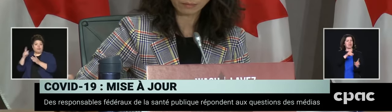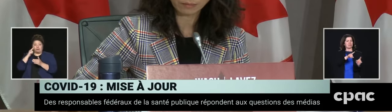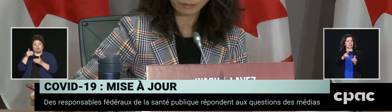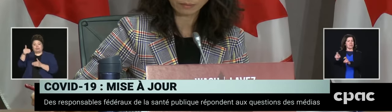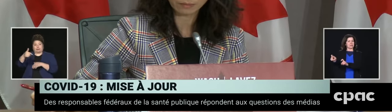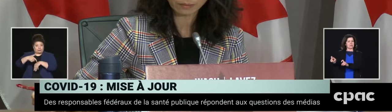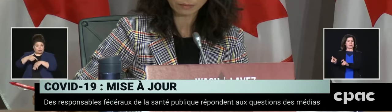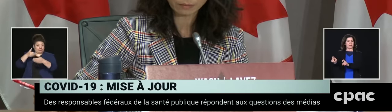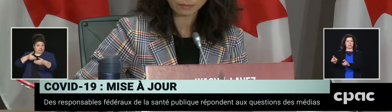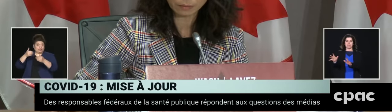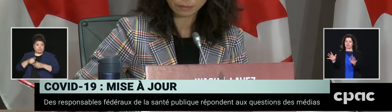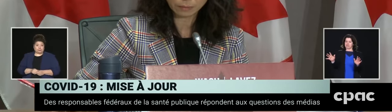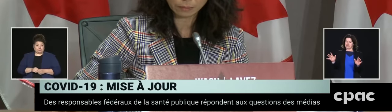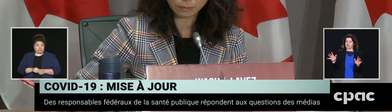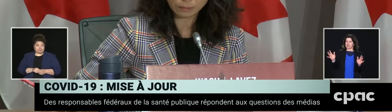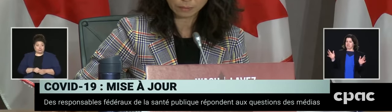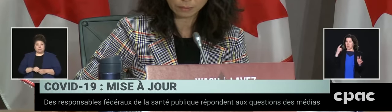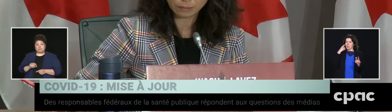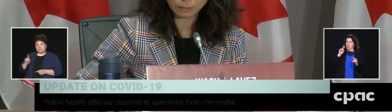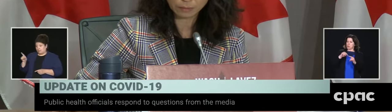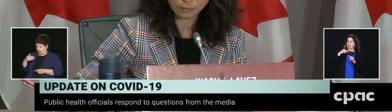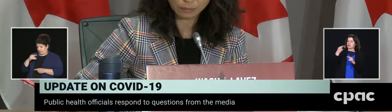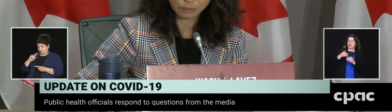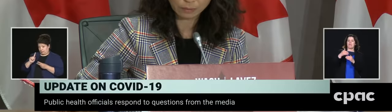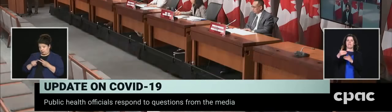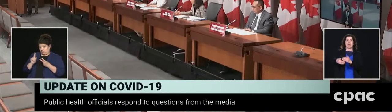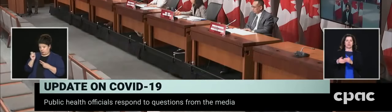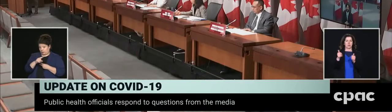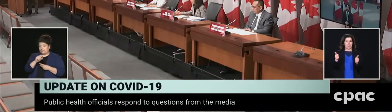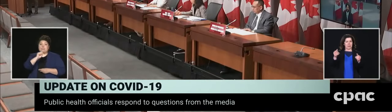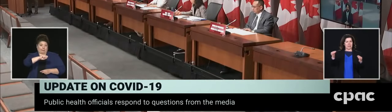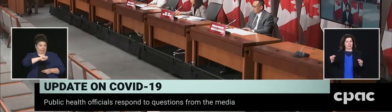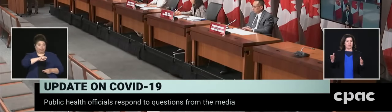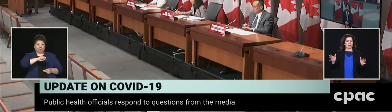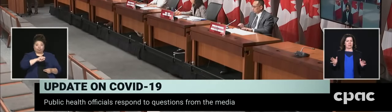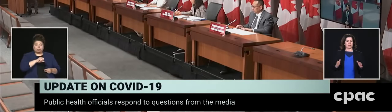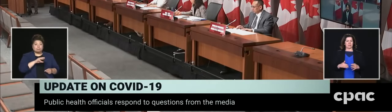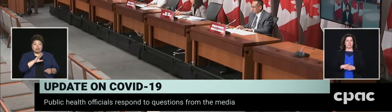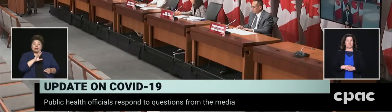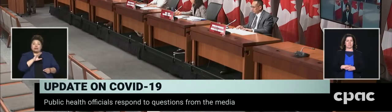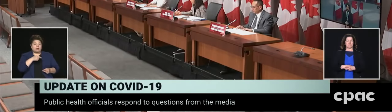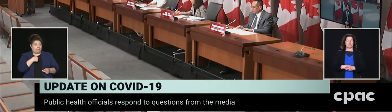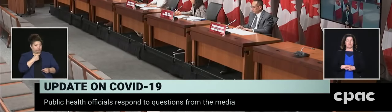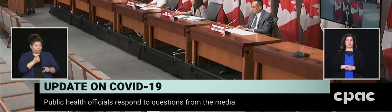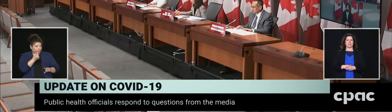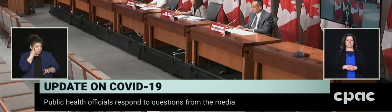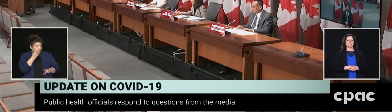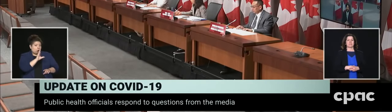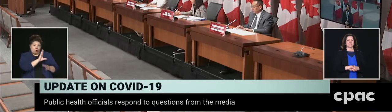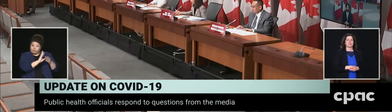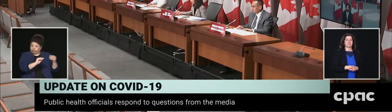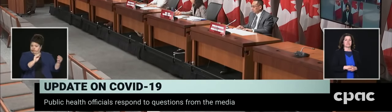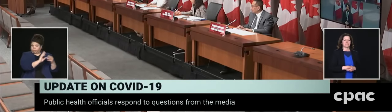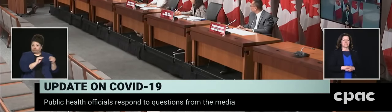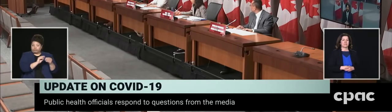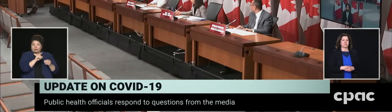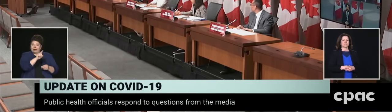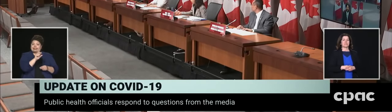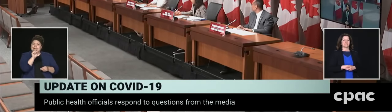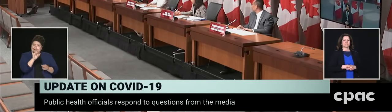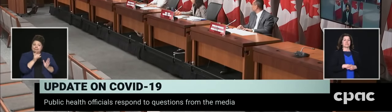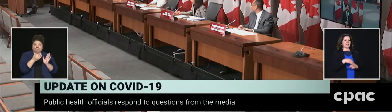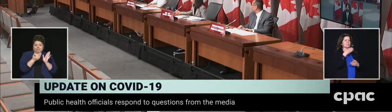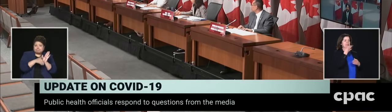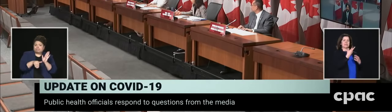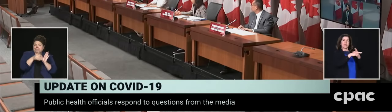Thanks. Yeah, so I appreciate all that you've said, and I think that you've kind of made these points repeatedly throughout the